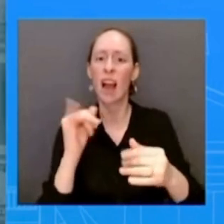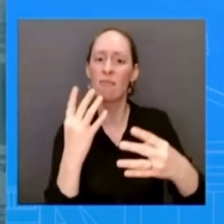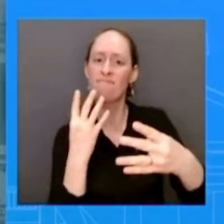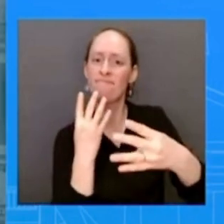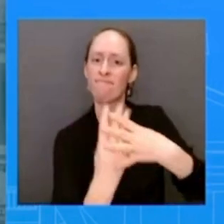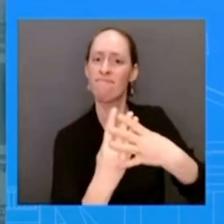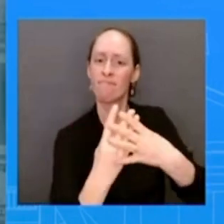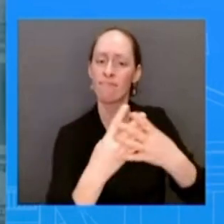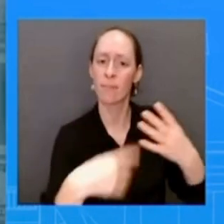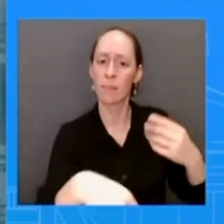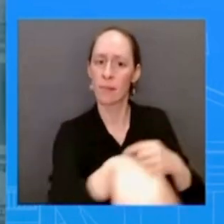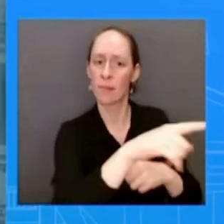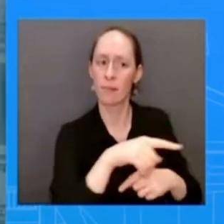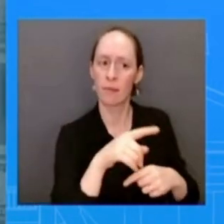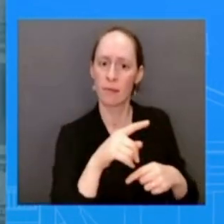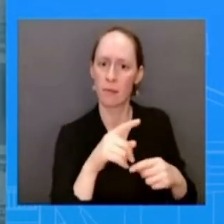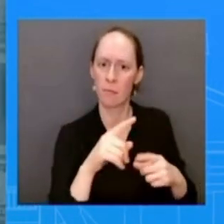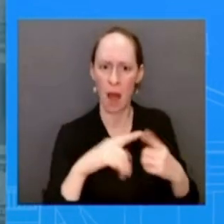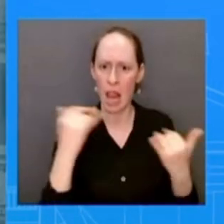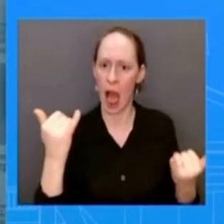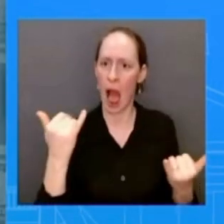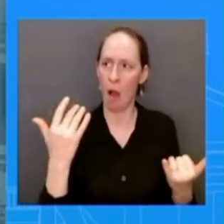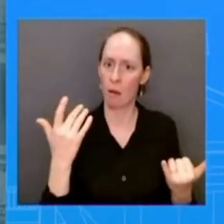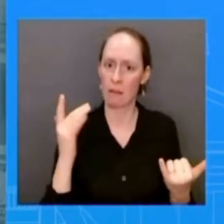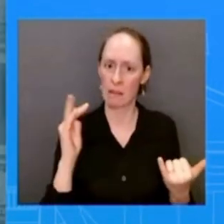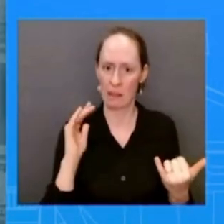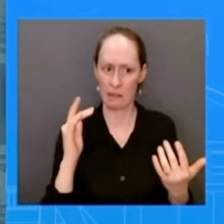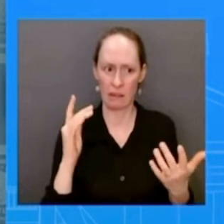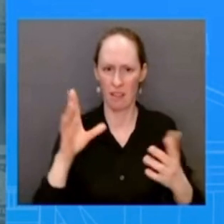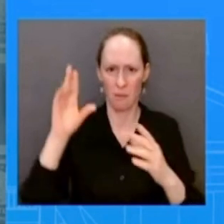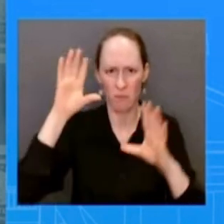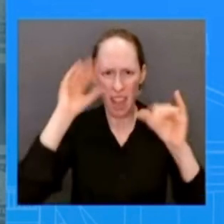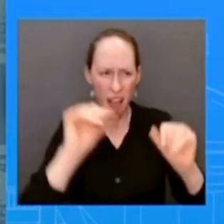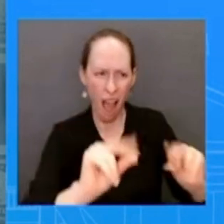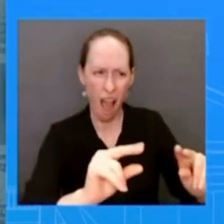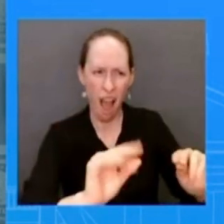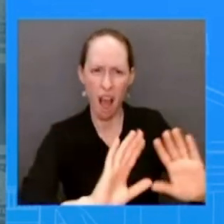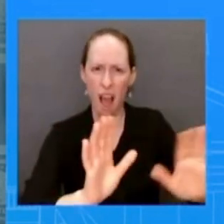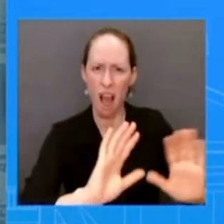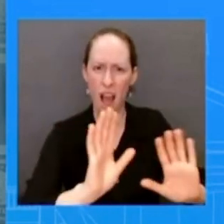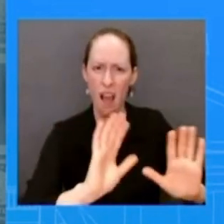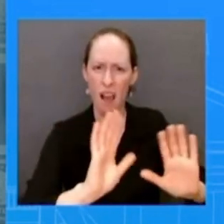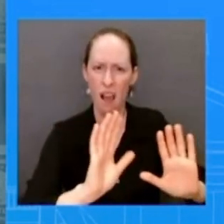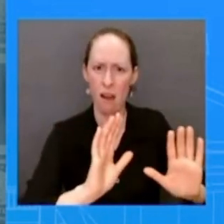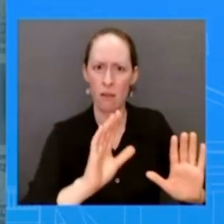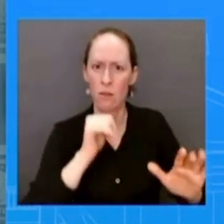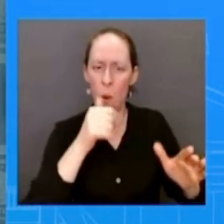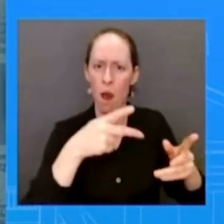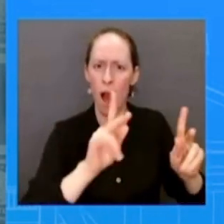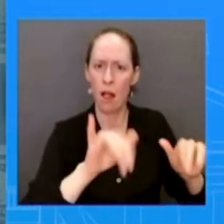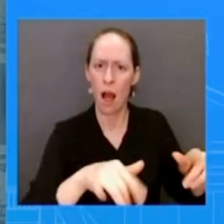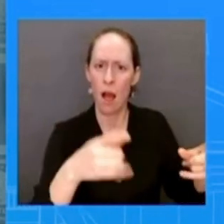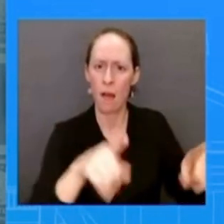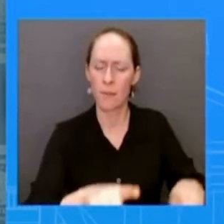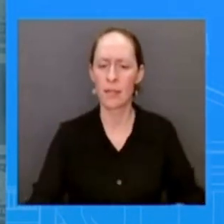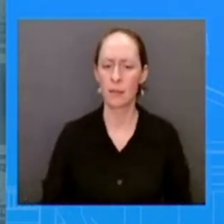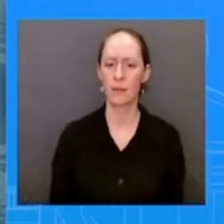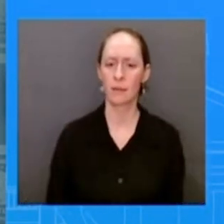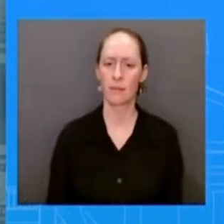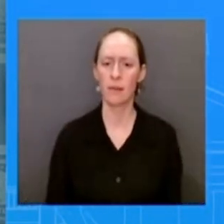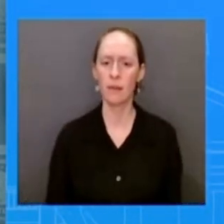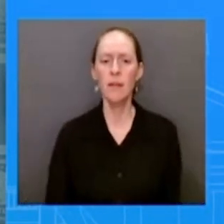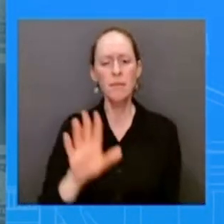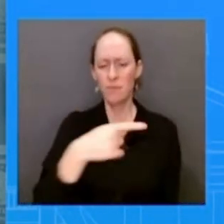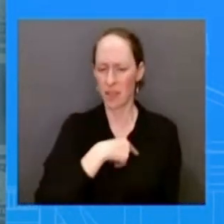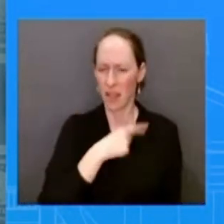i'm just not going to comment on rumors that are out there i'm not saying it's being considered i'm not saying any but i'm not saying it is and i'm not saying it is not i'm